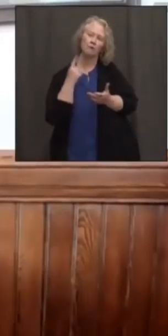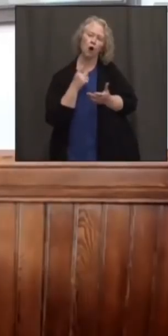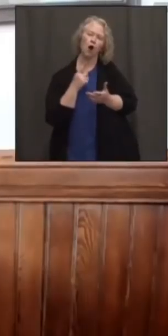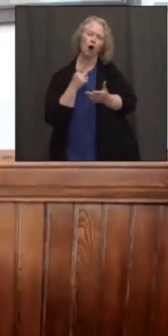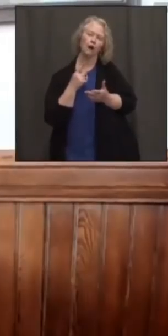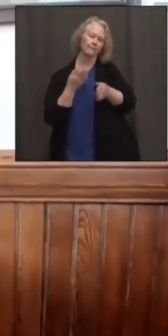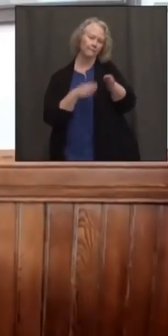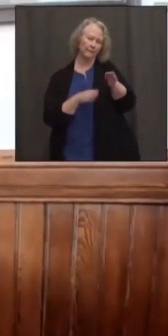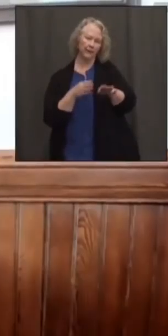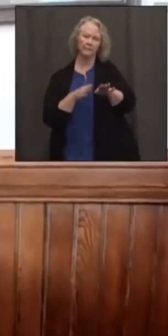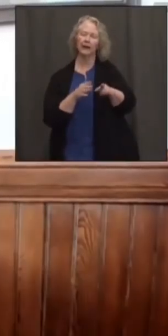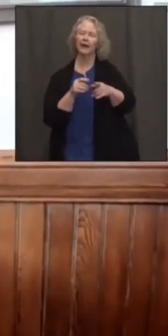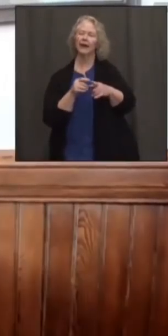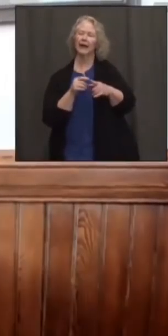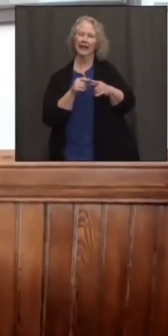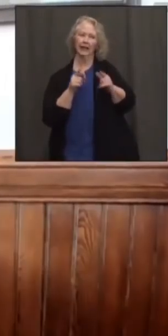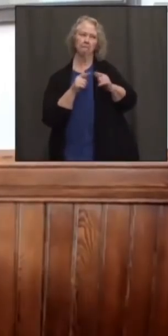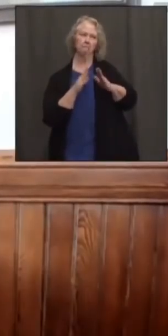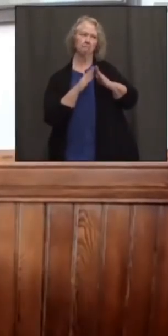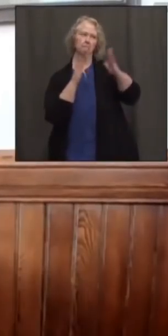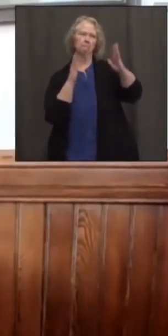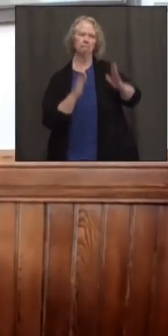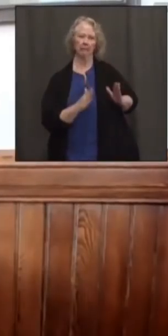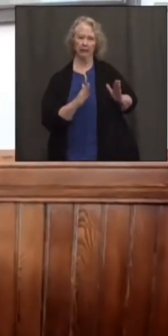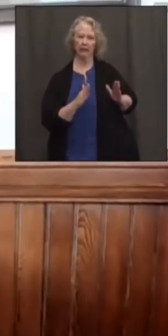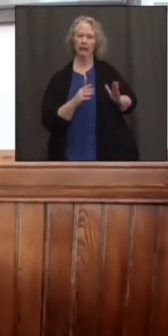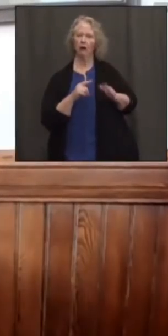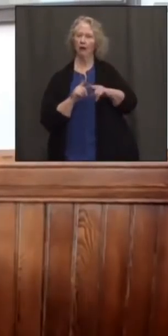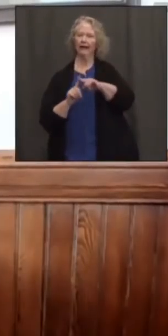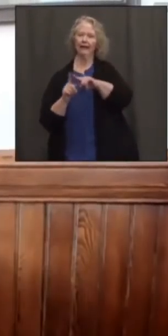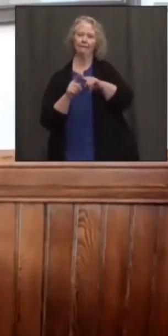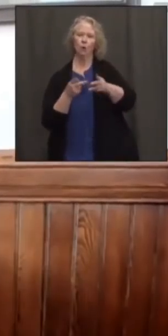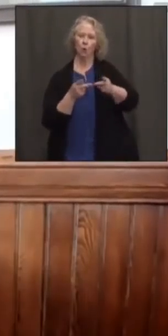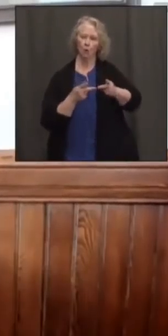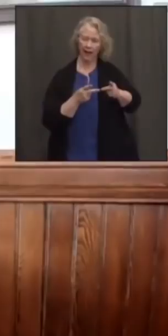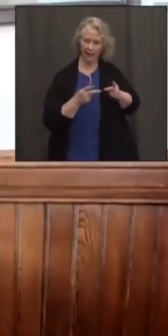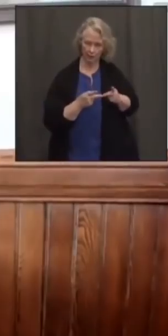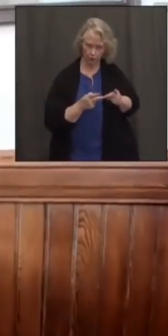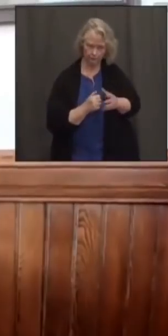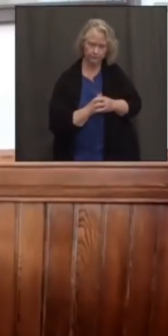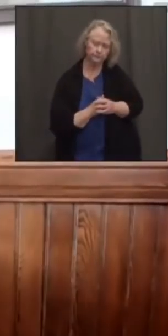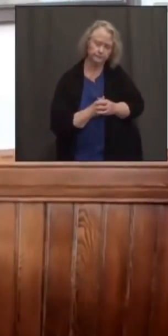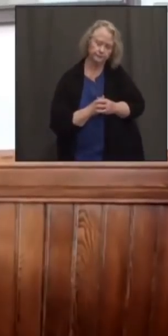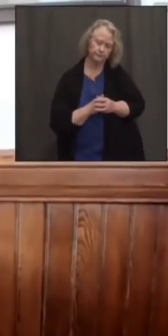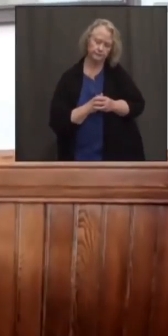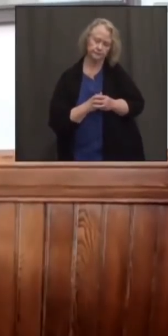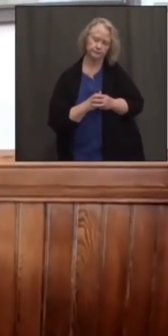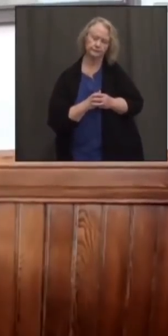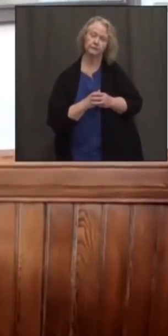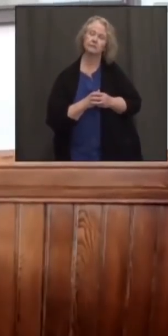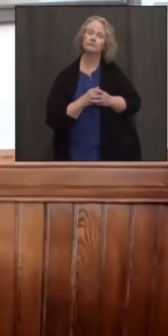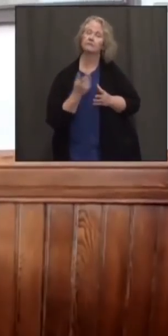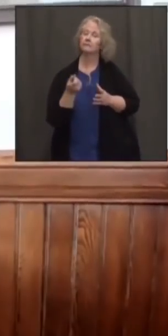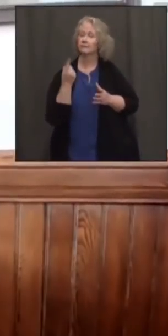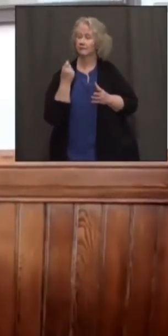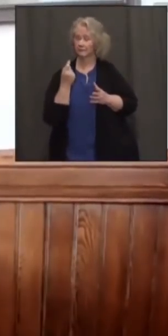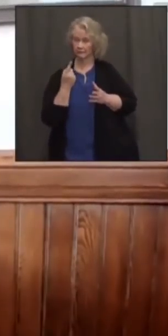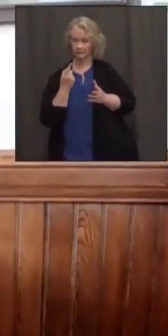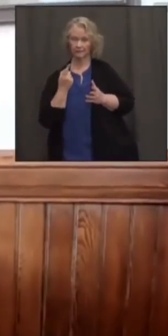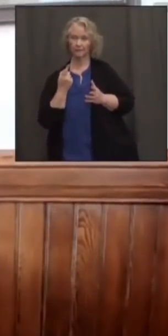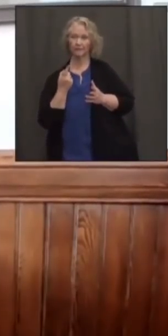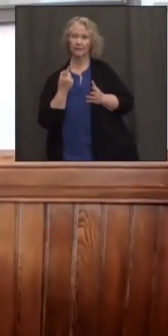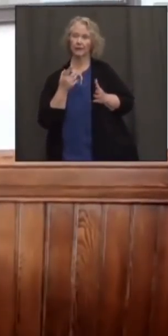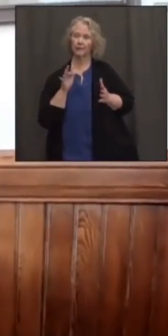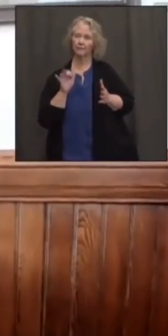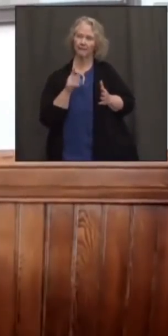happen at a brick-and-mortar facility on their various locations. Obviously, with any facility, have to make sure you have the